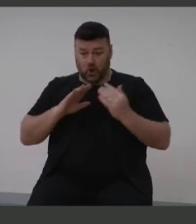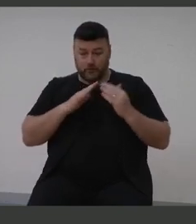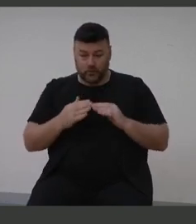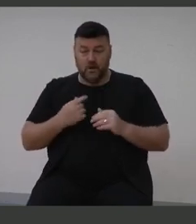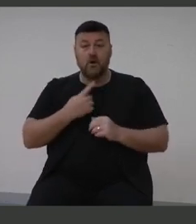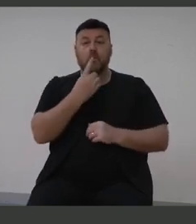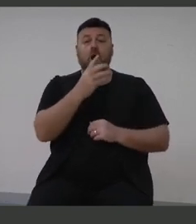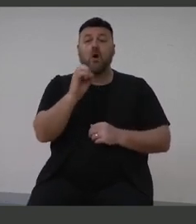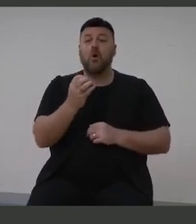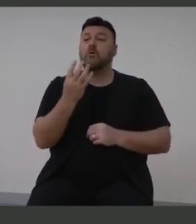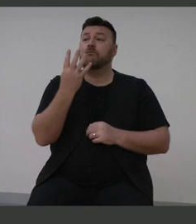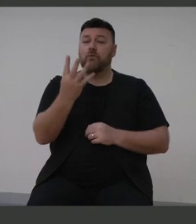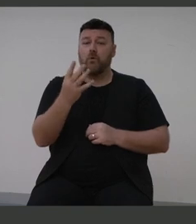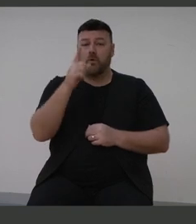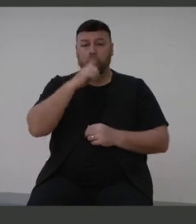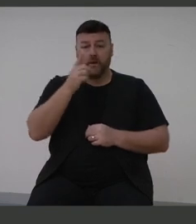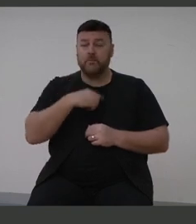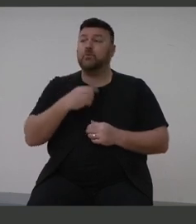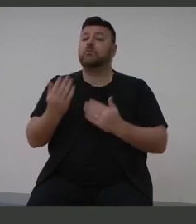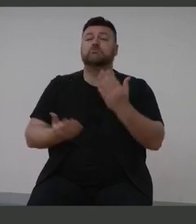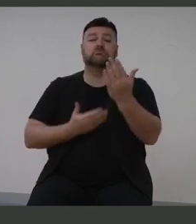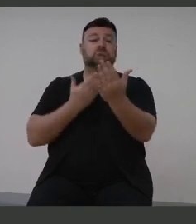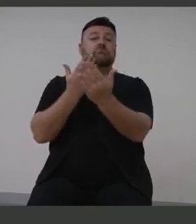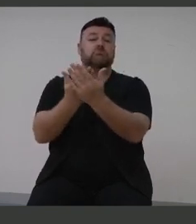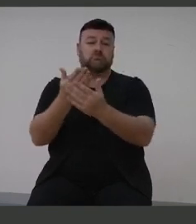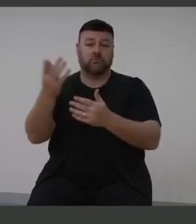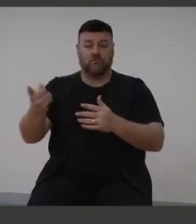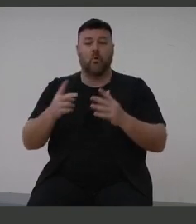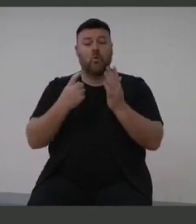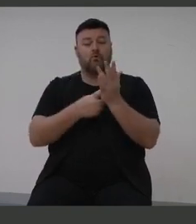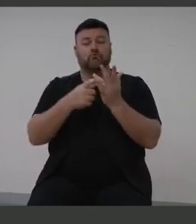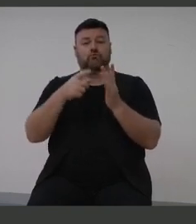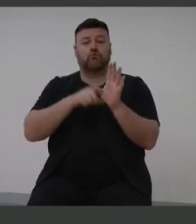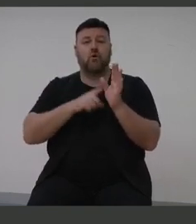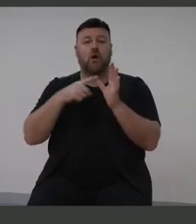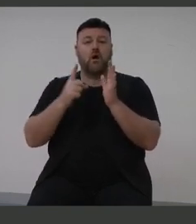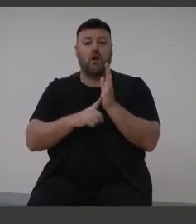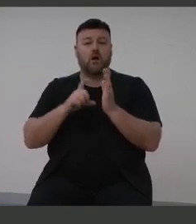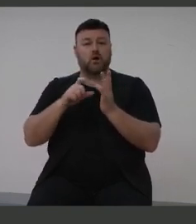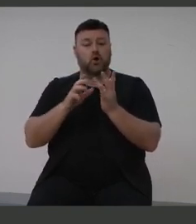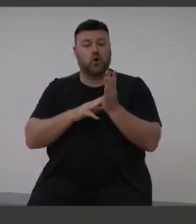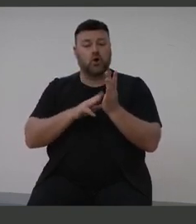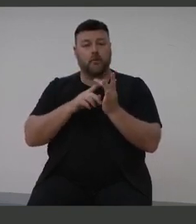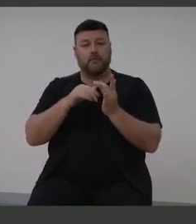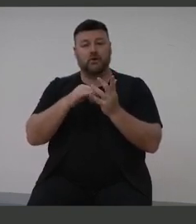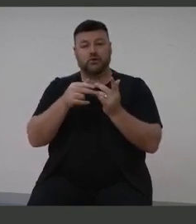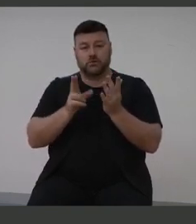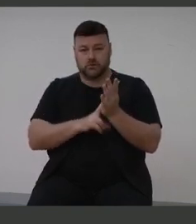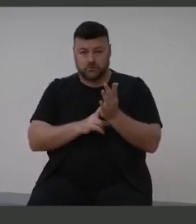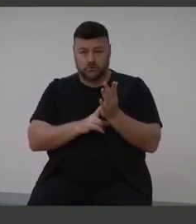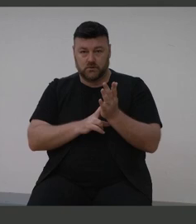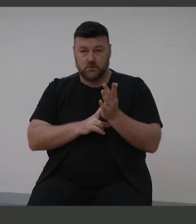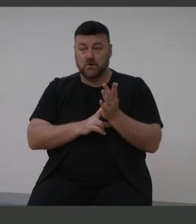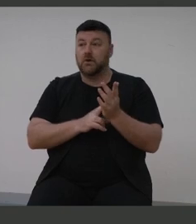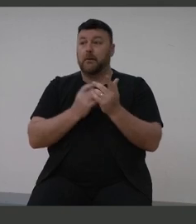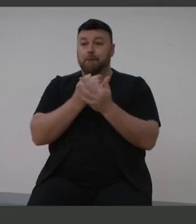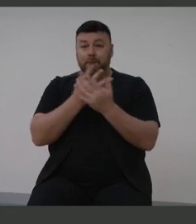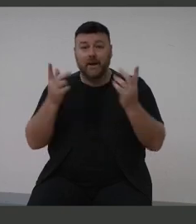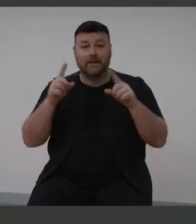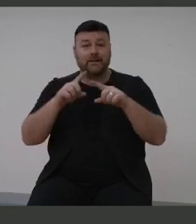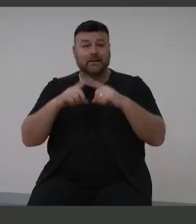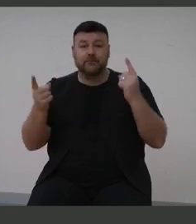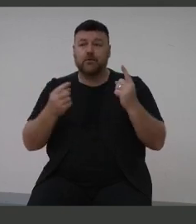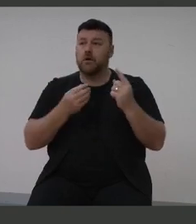More than 50 witnesses gave evidence at many different, about nine different locations across our great southern land.